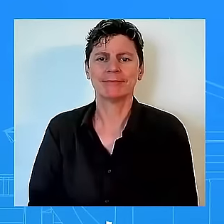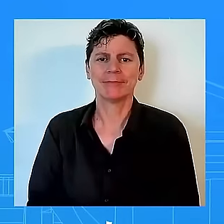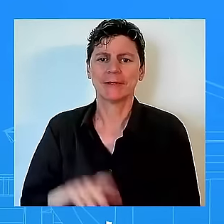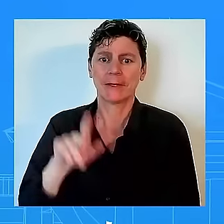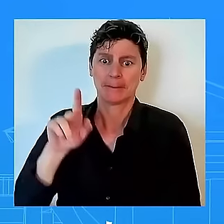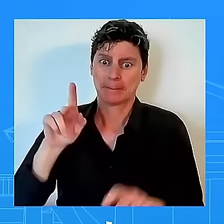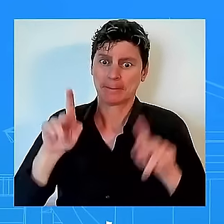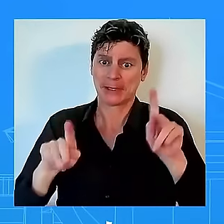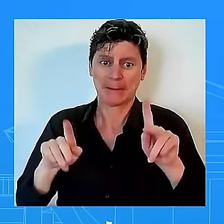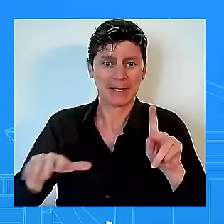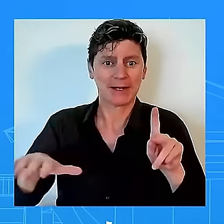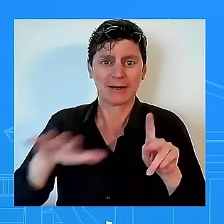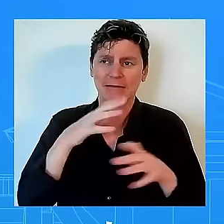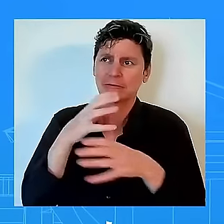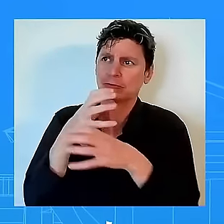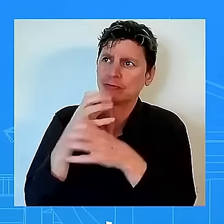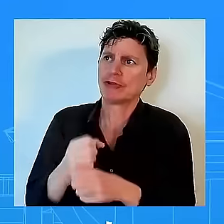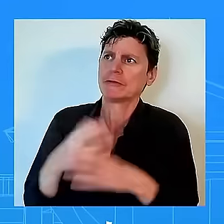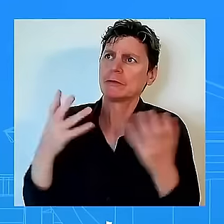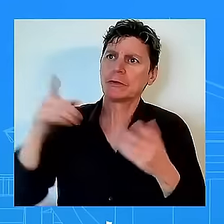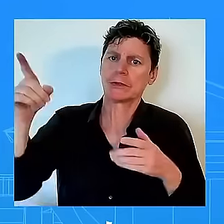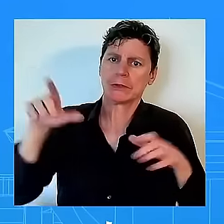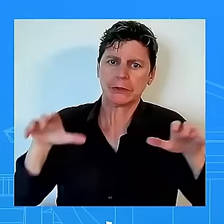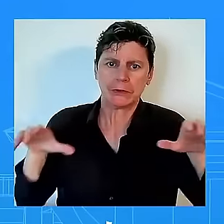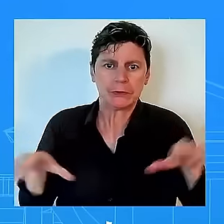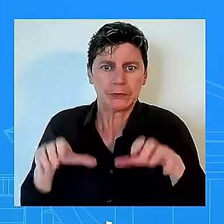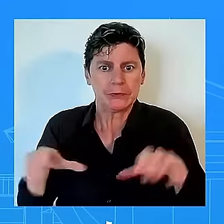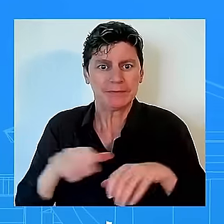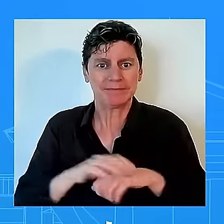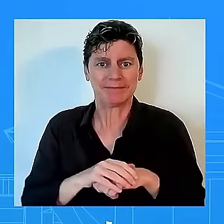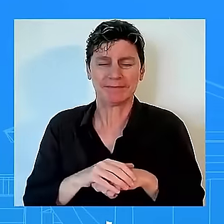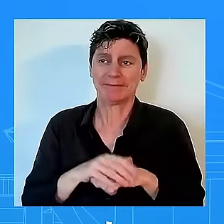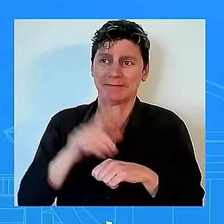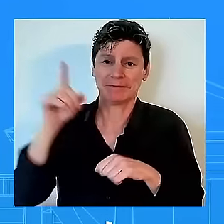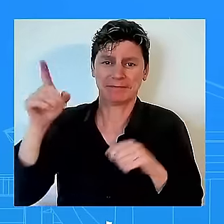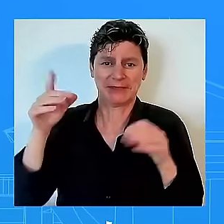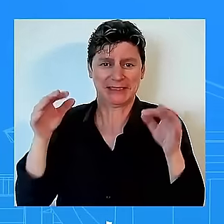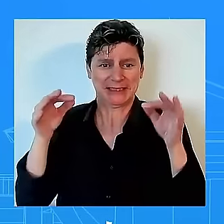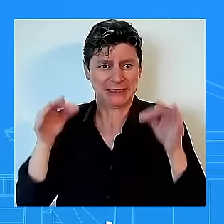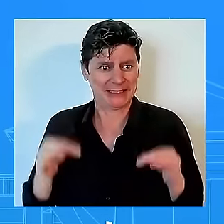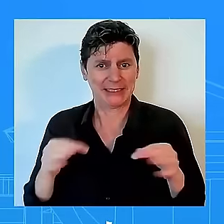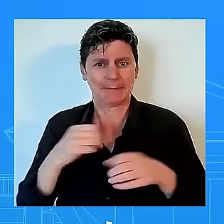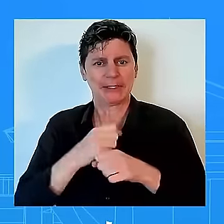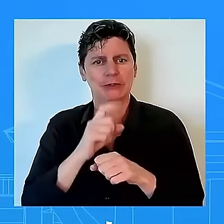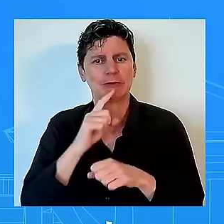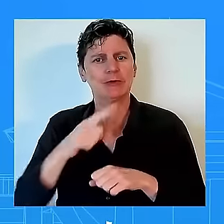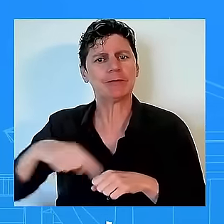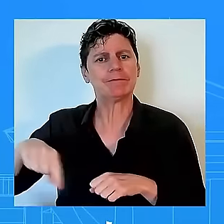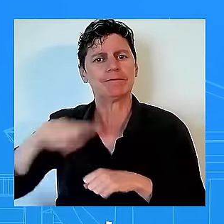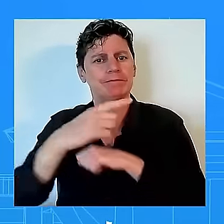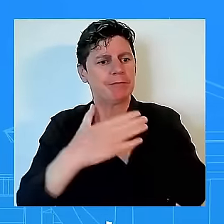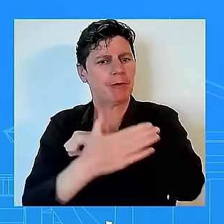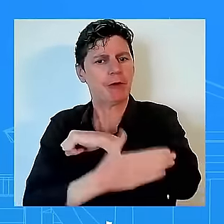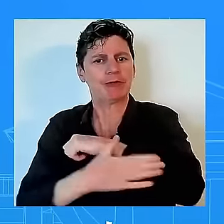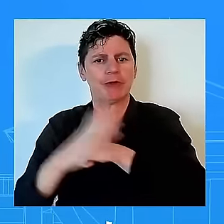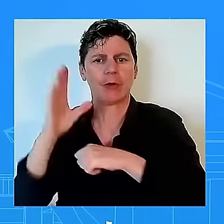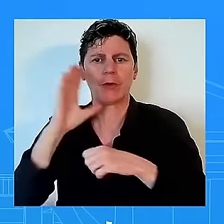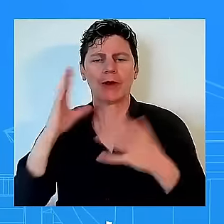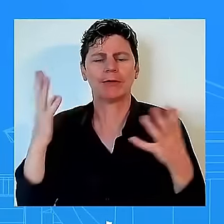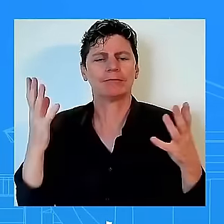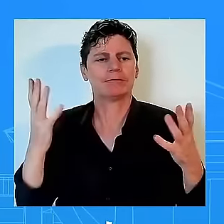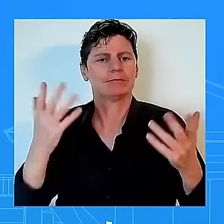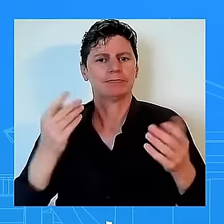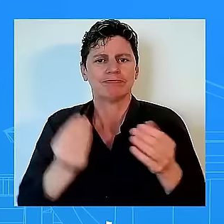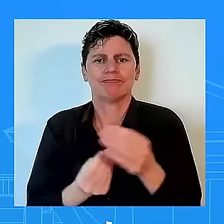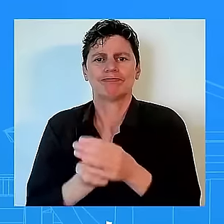make decisions that's going to move this country fair forward uh to make it the great country